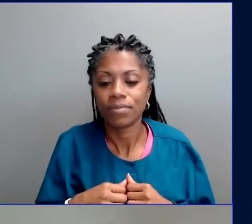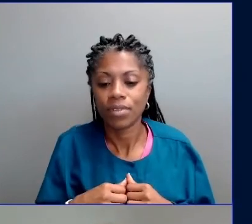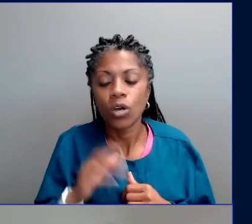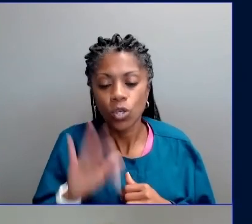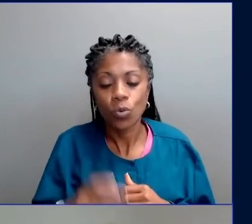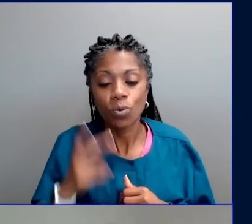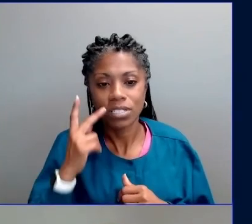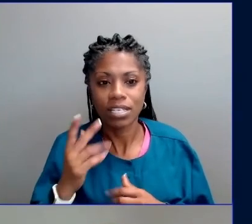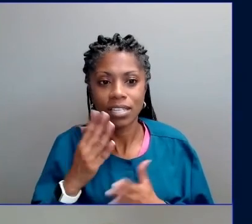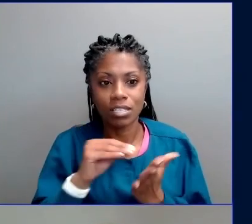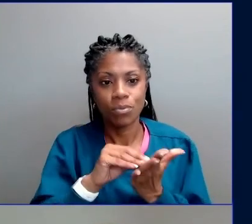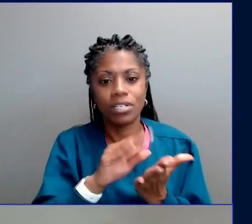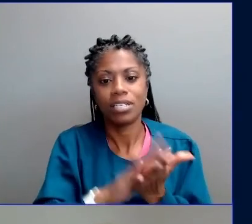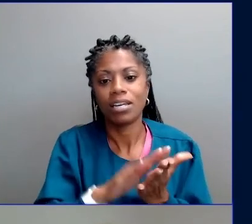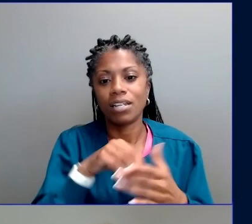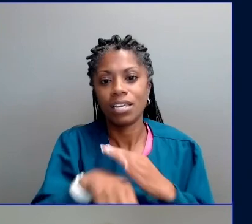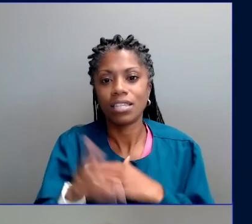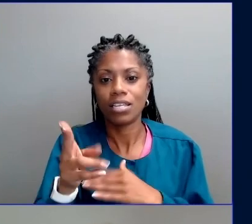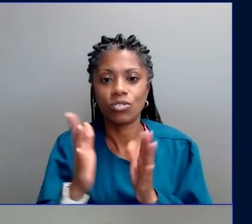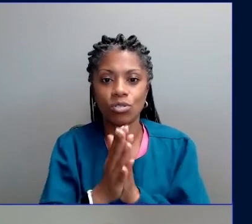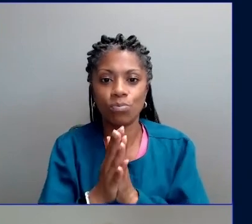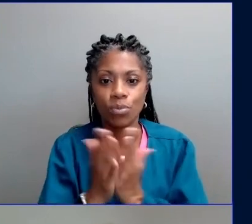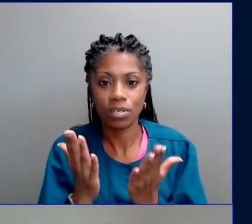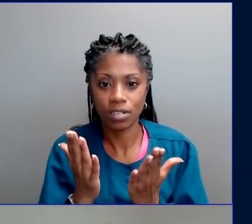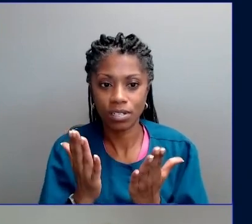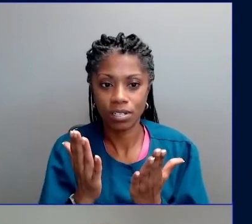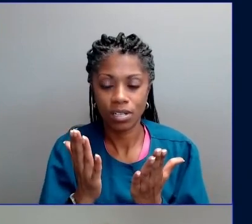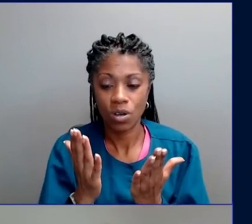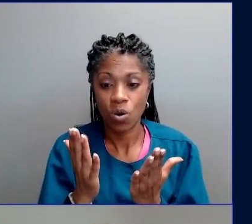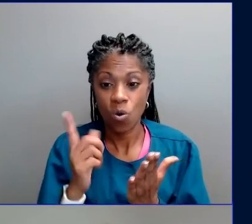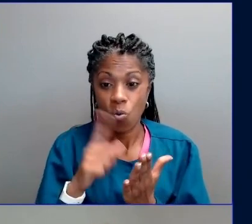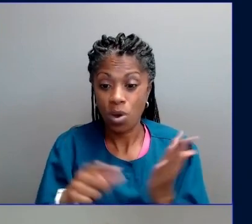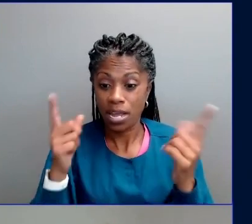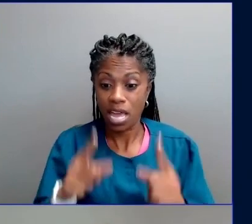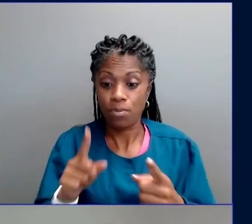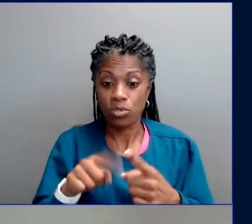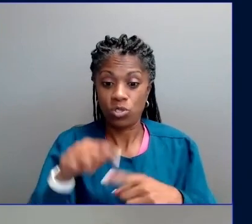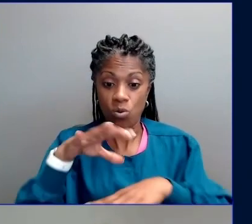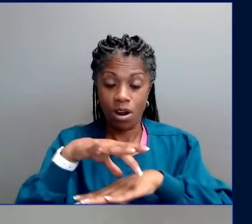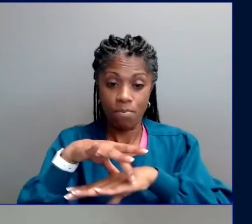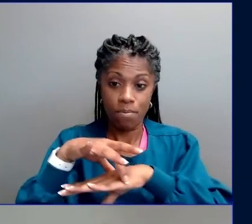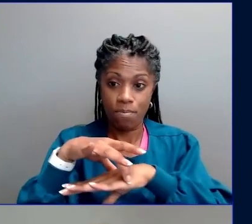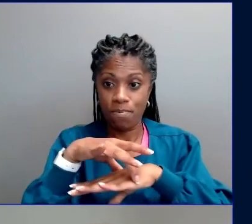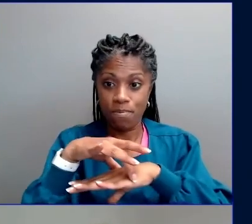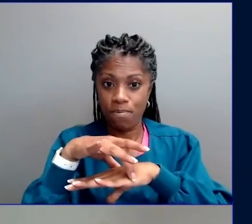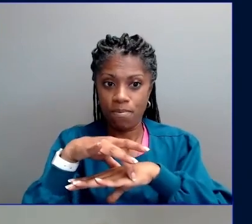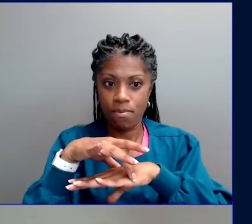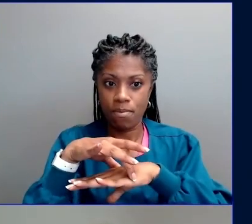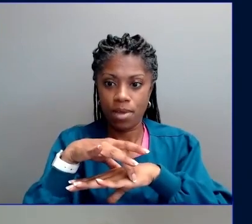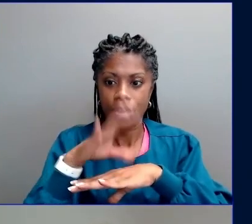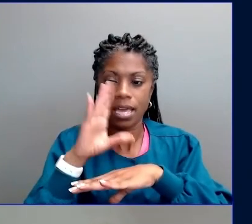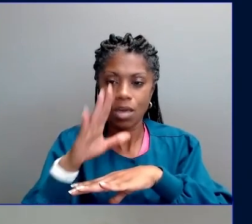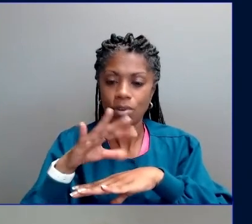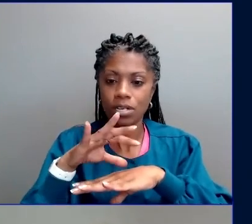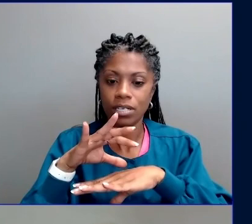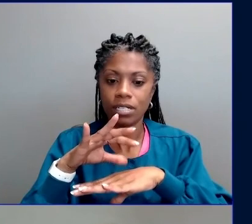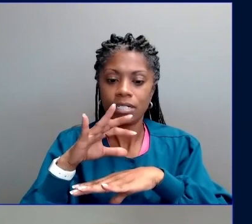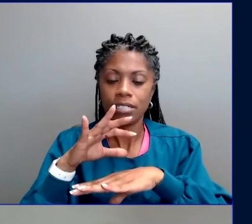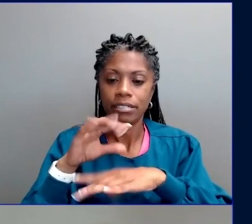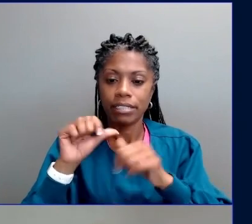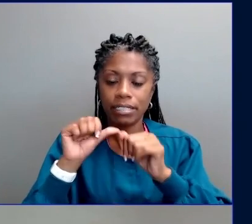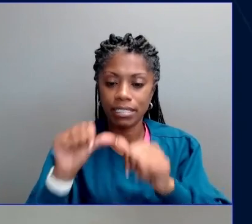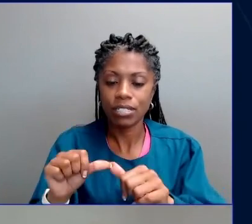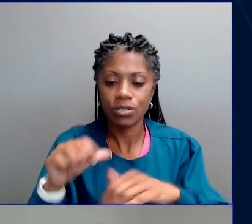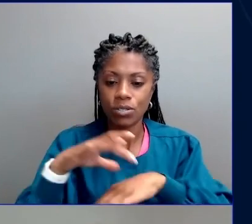Because what is at stake is not our planet. It will be orbiting the sun long after we're gone. What is at stake is